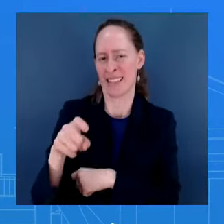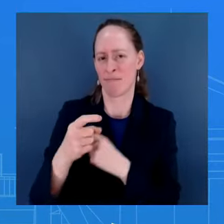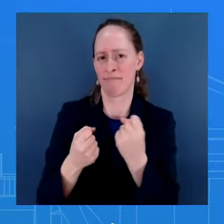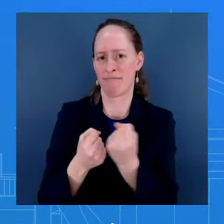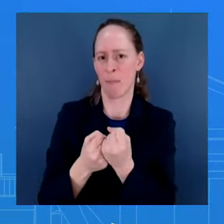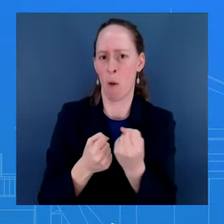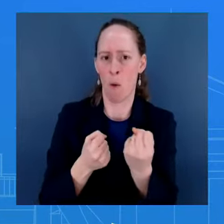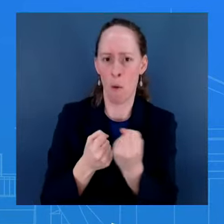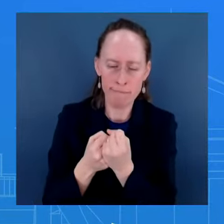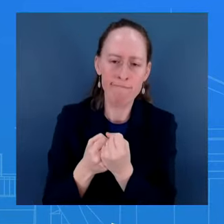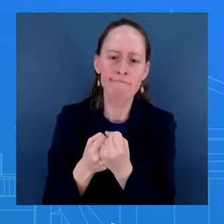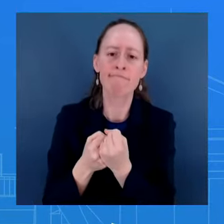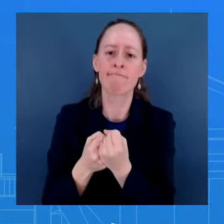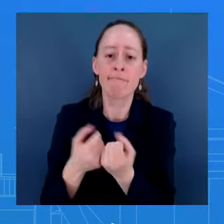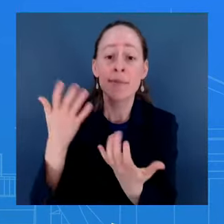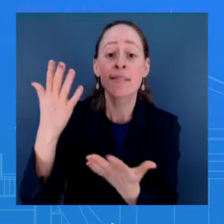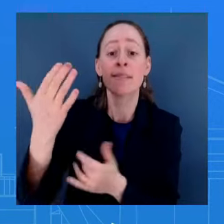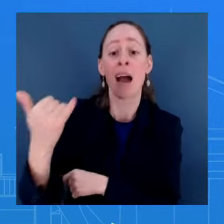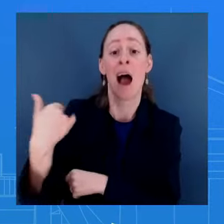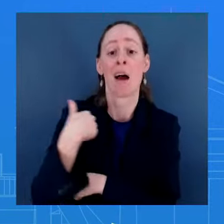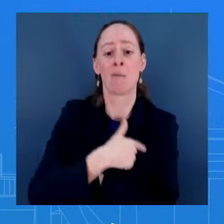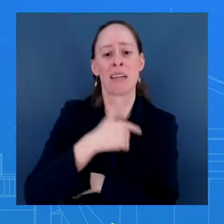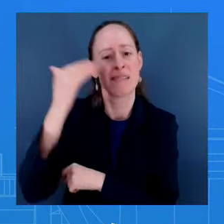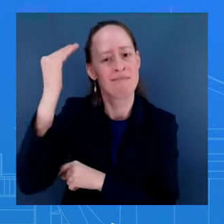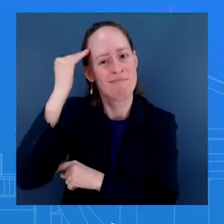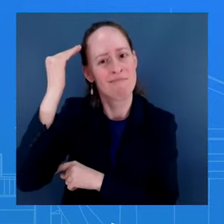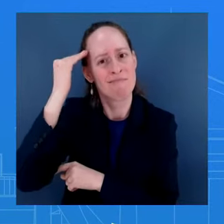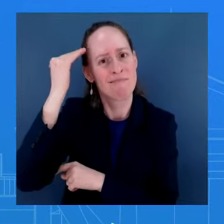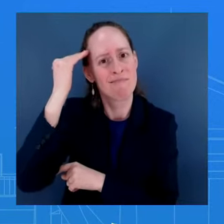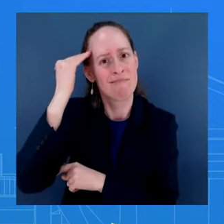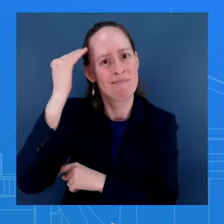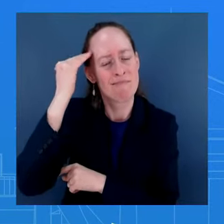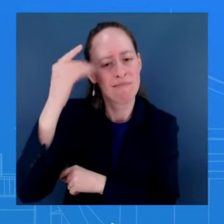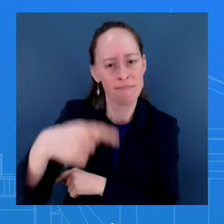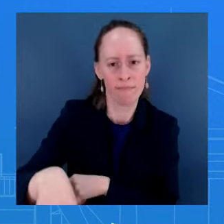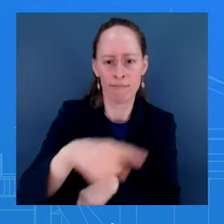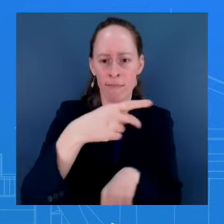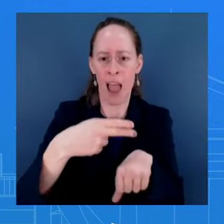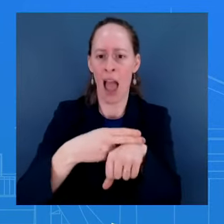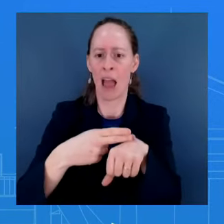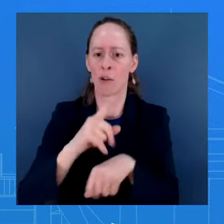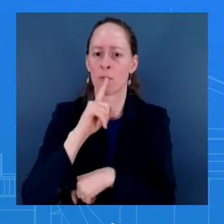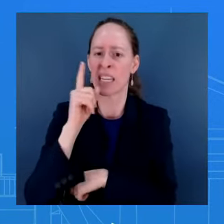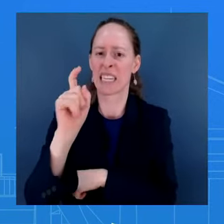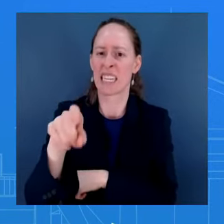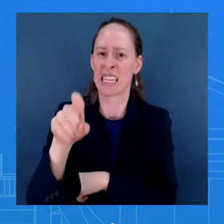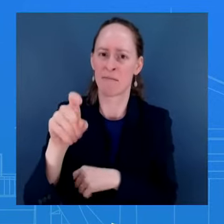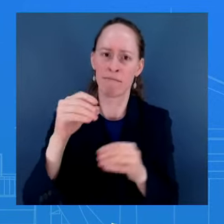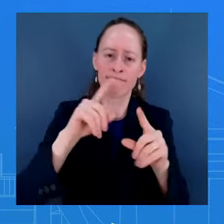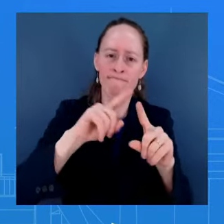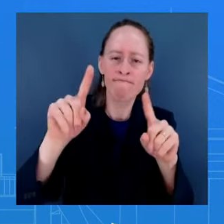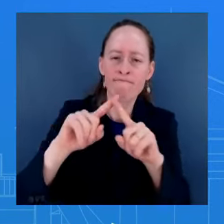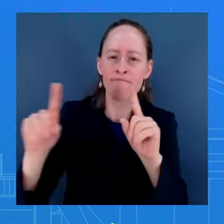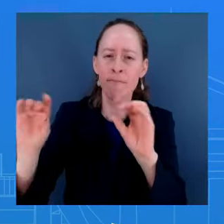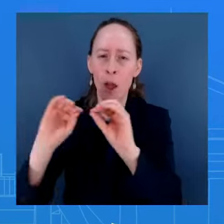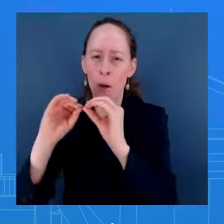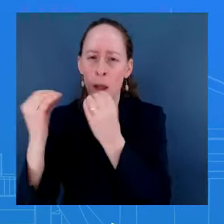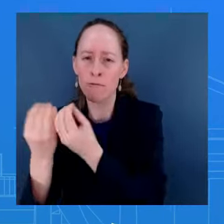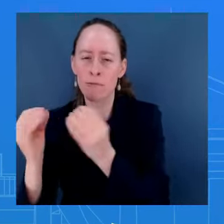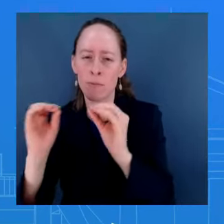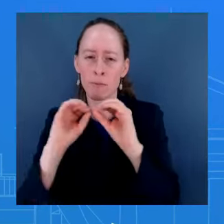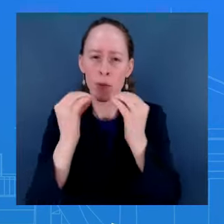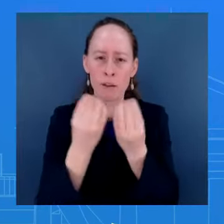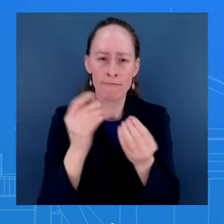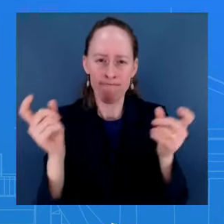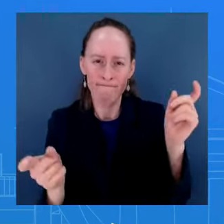in Haiti has required organizations to adjust their posture and at times prevented aid from reaching people in